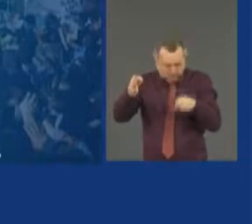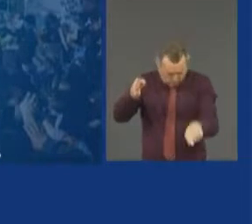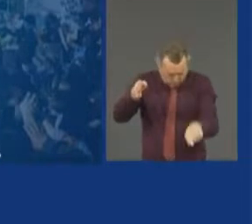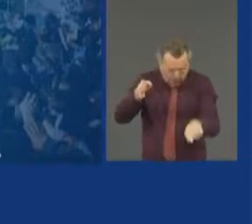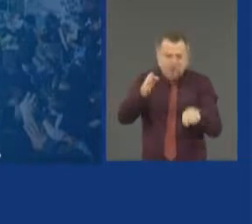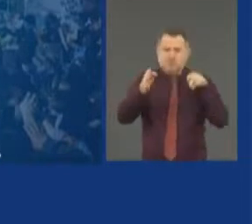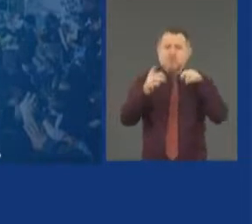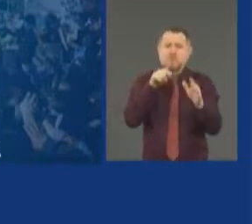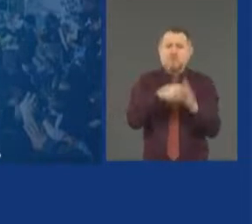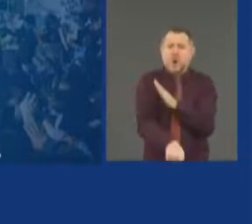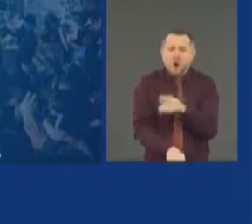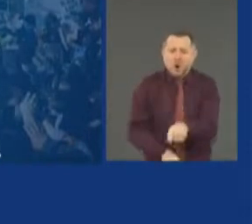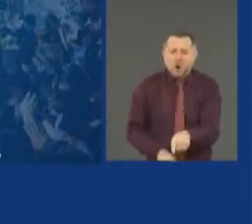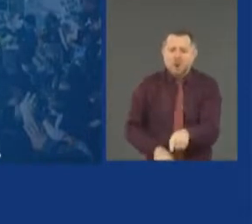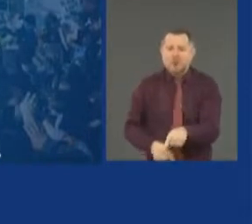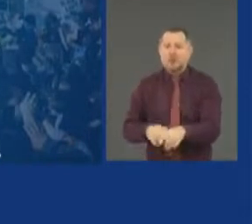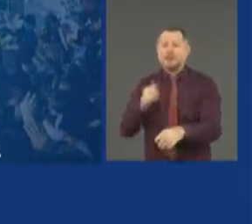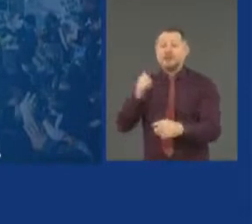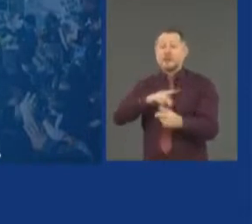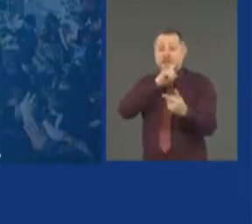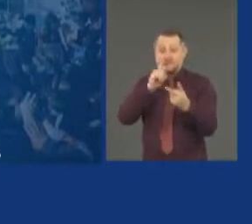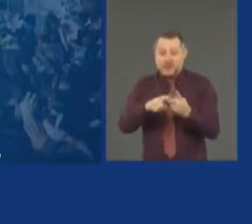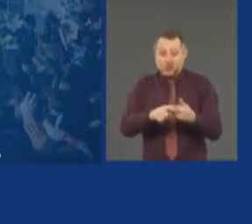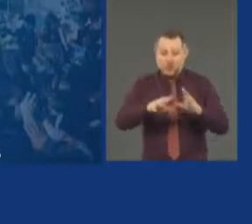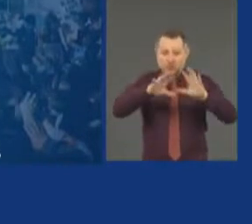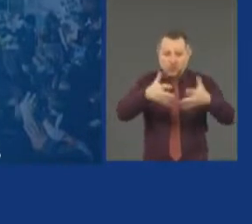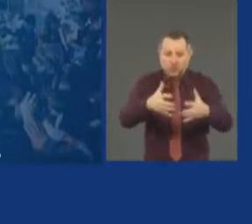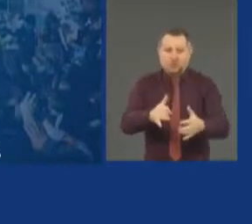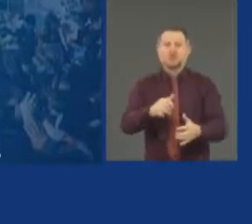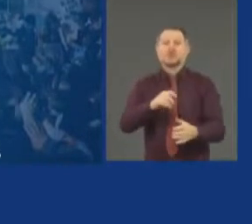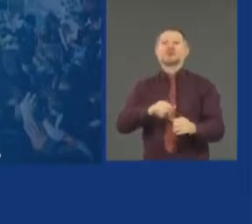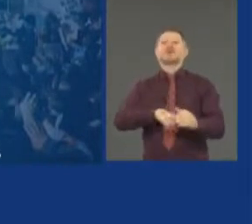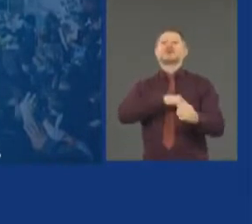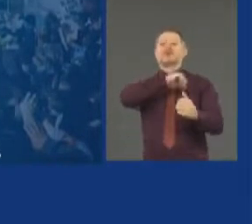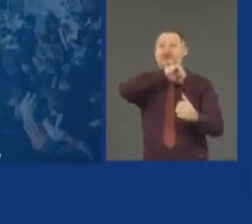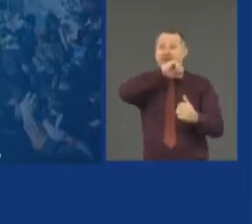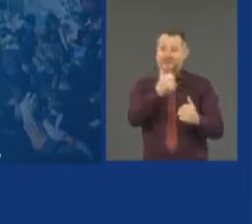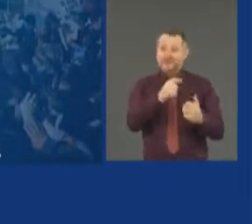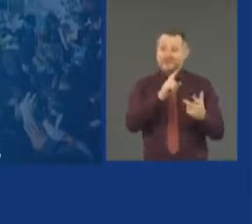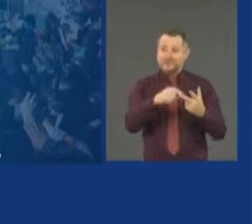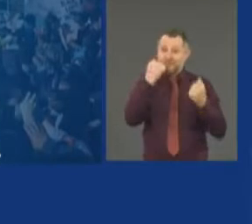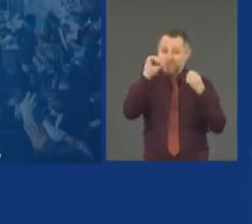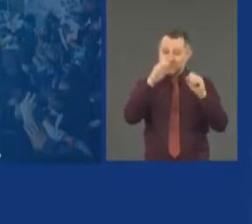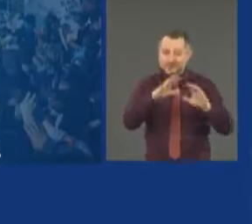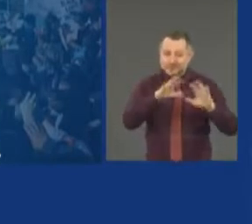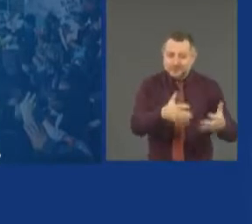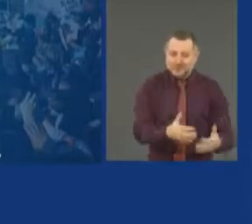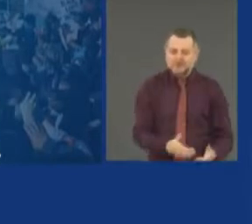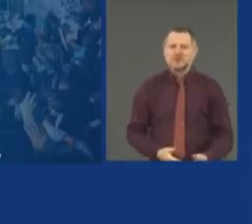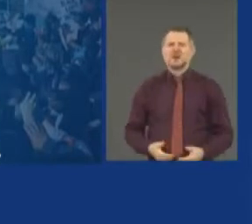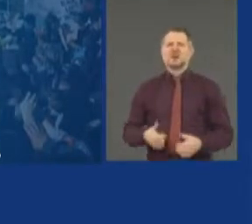The protesters are one issue. Looters are a totally different issue.